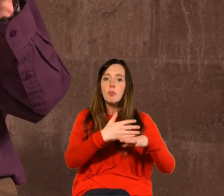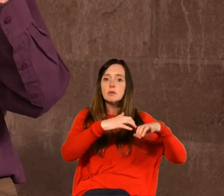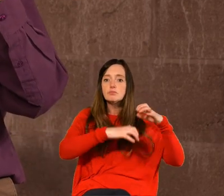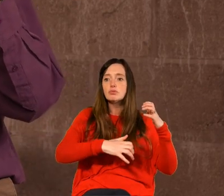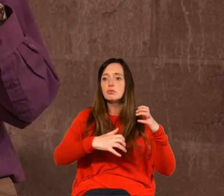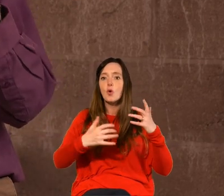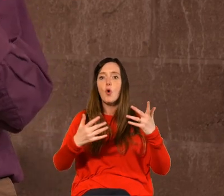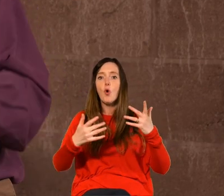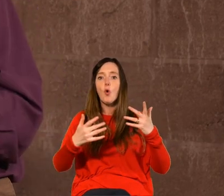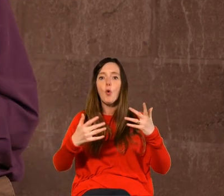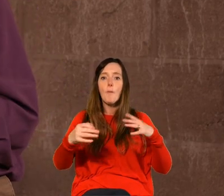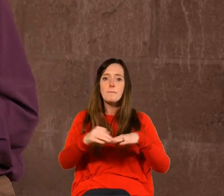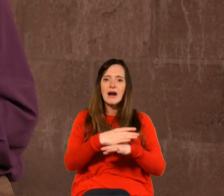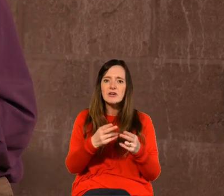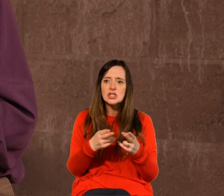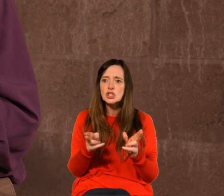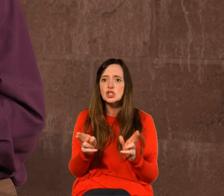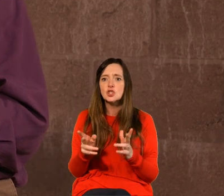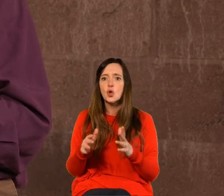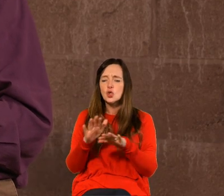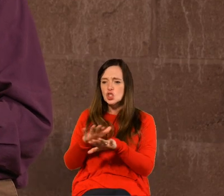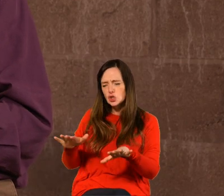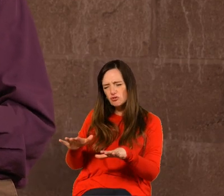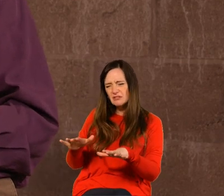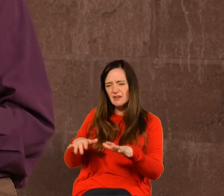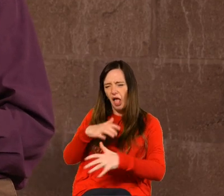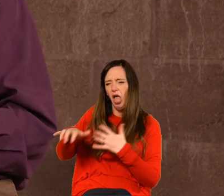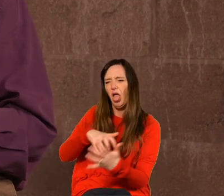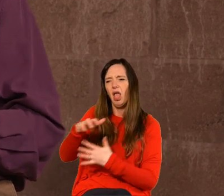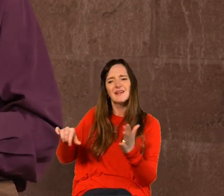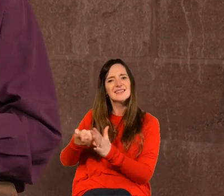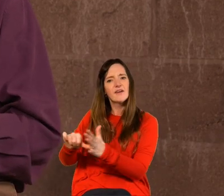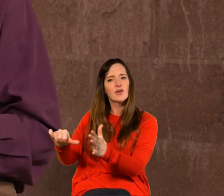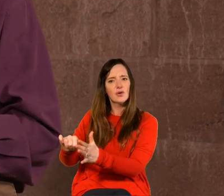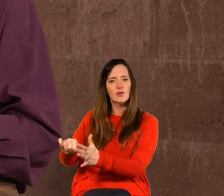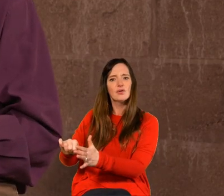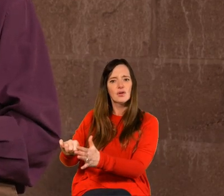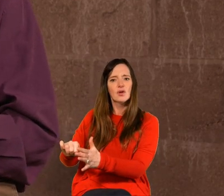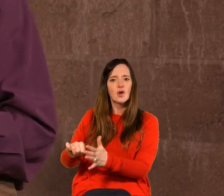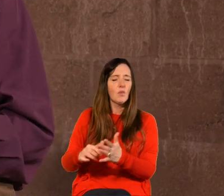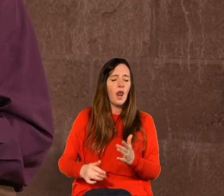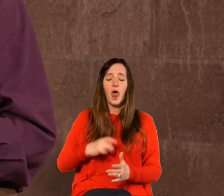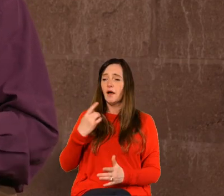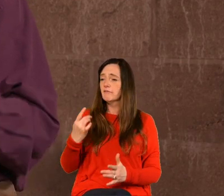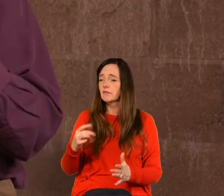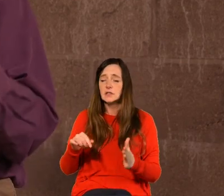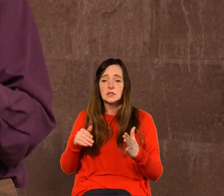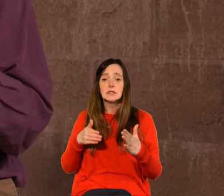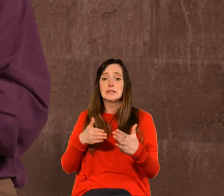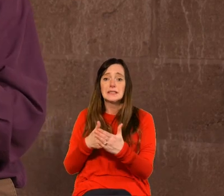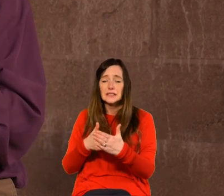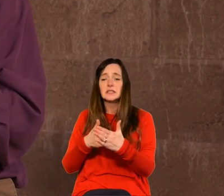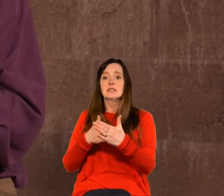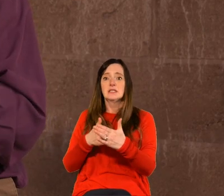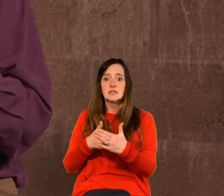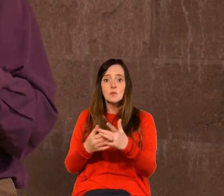but there will come a time for where for all of us when uh when life uh there was as a hand of cards that is not so good and one of the